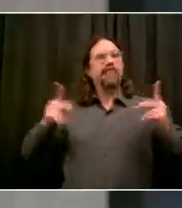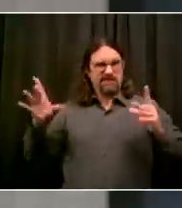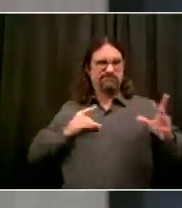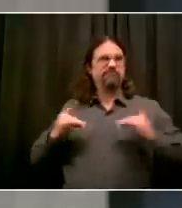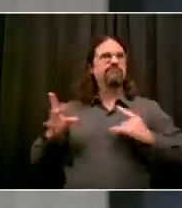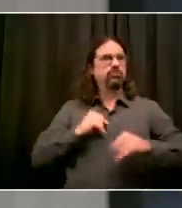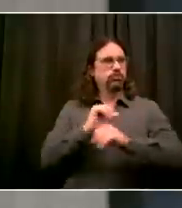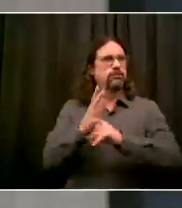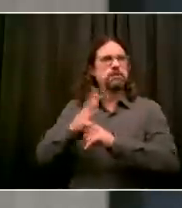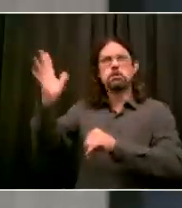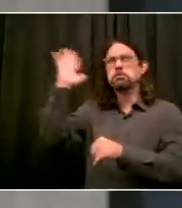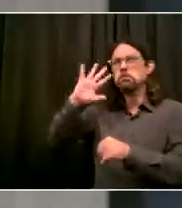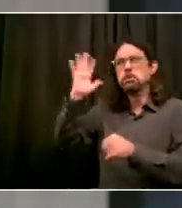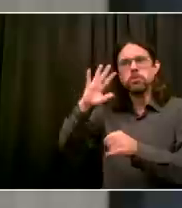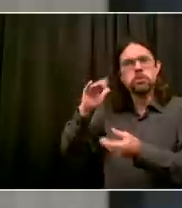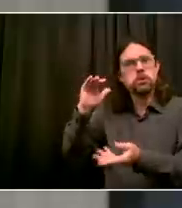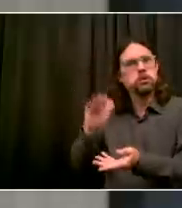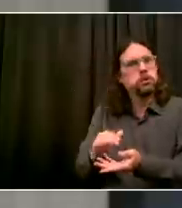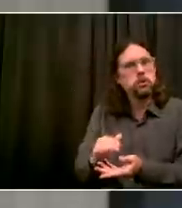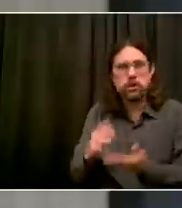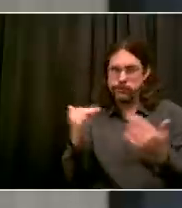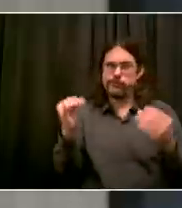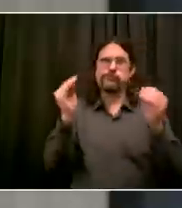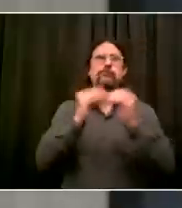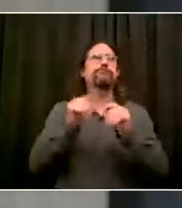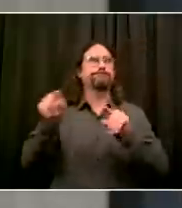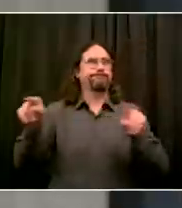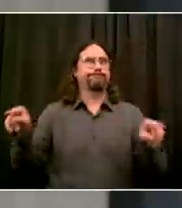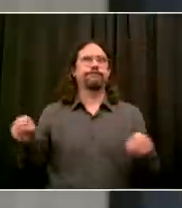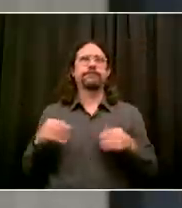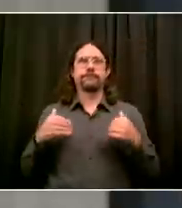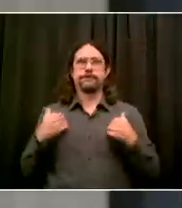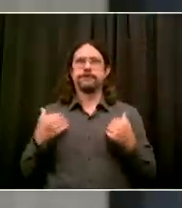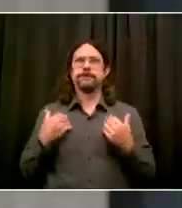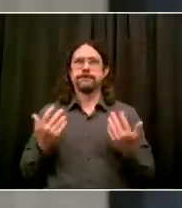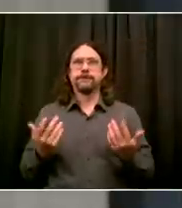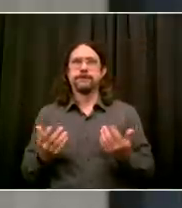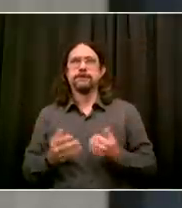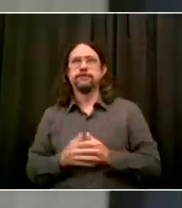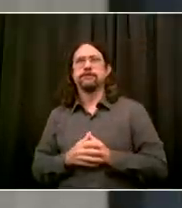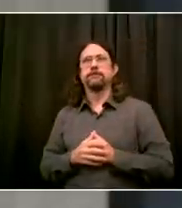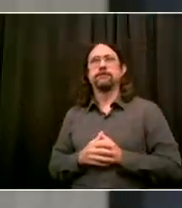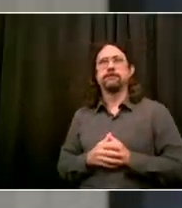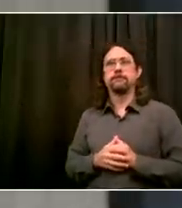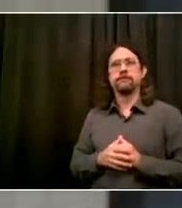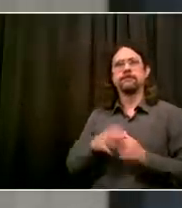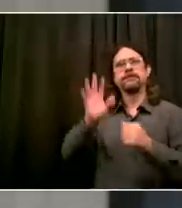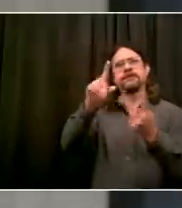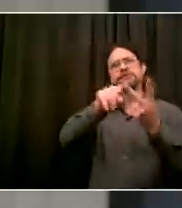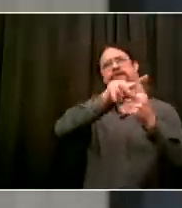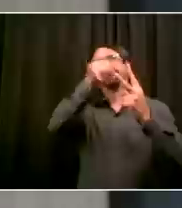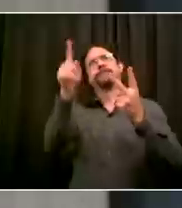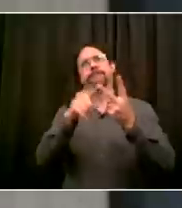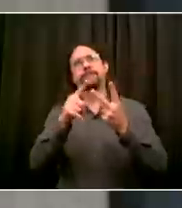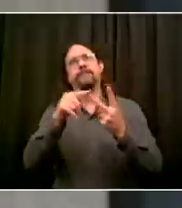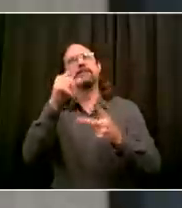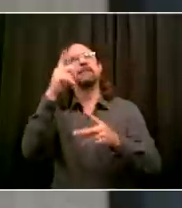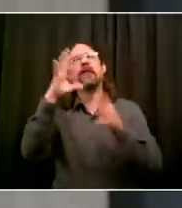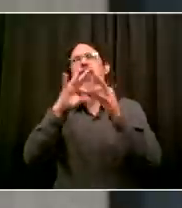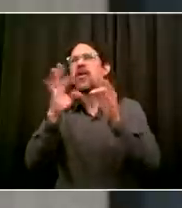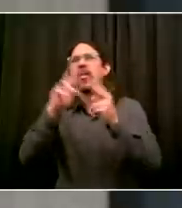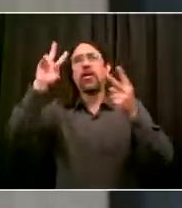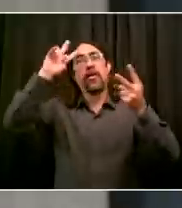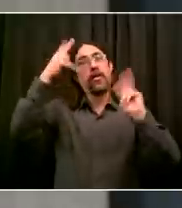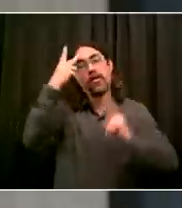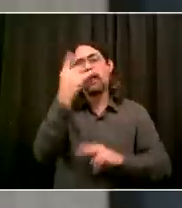masks because we have herd immunity. There's no neighborhood that has herd immunity. And so people definitely need to wear